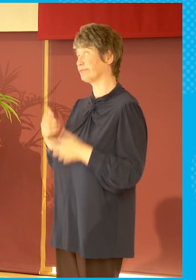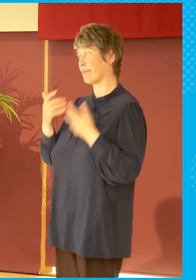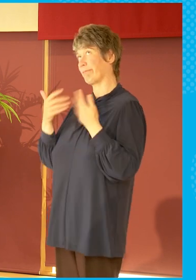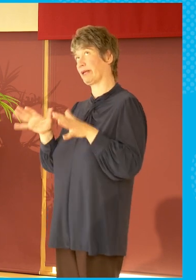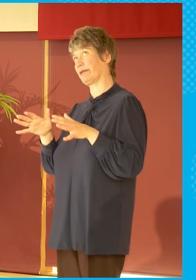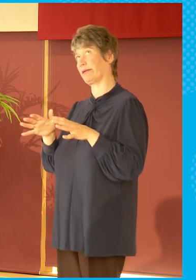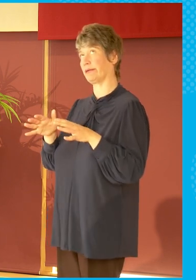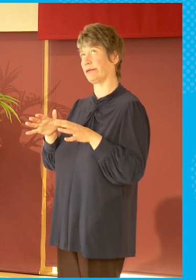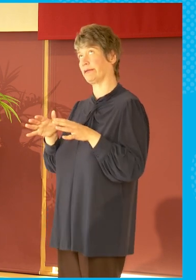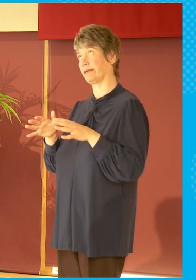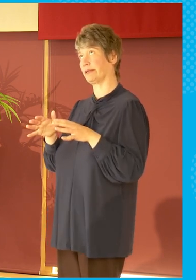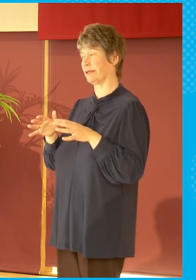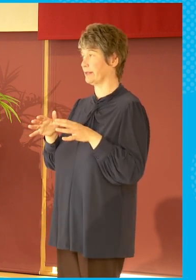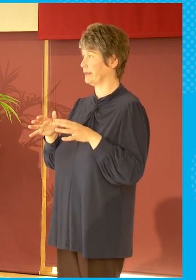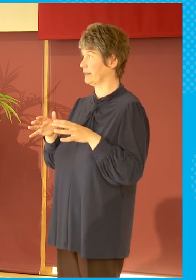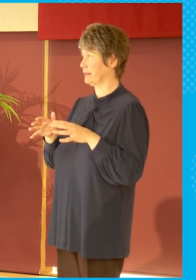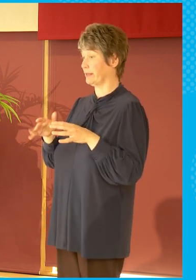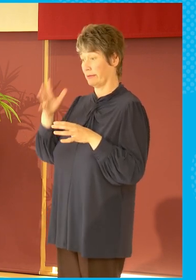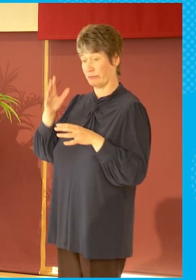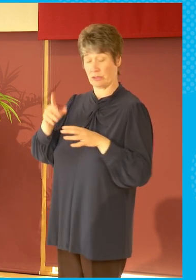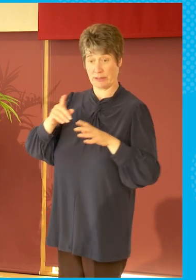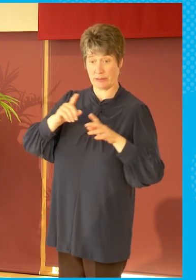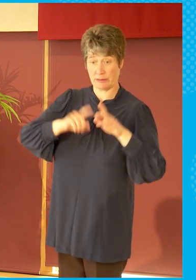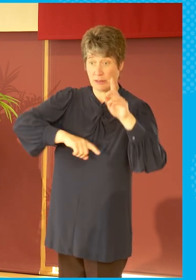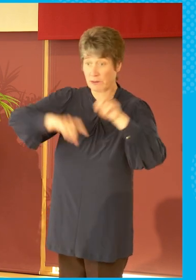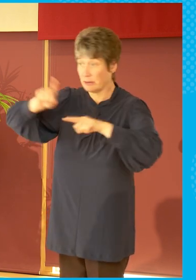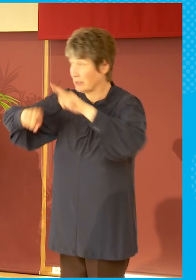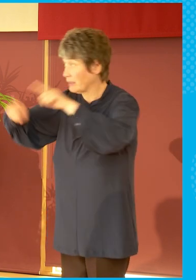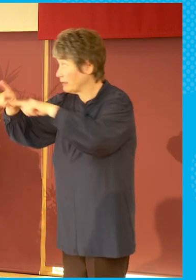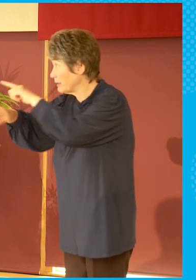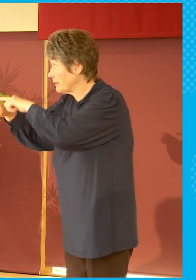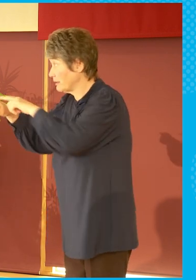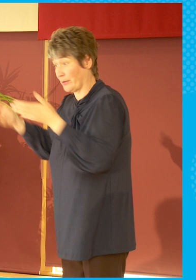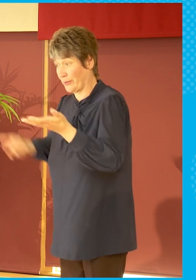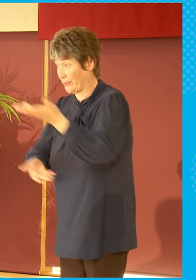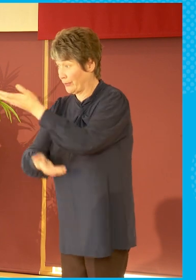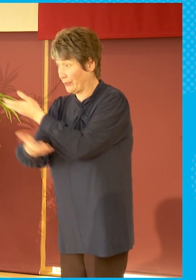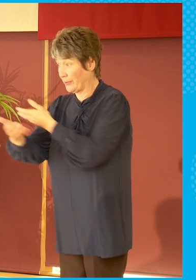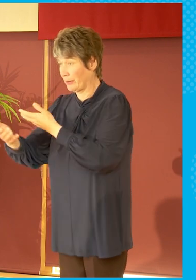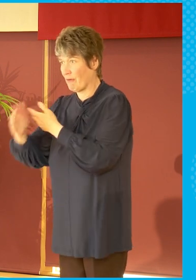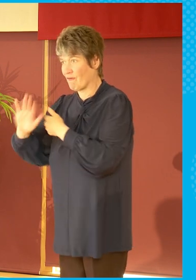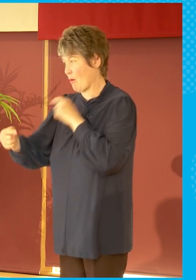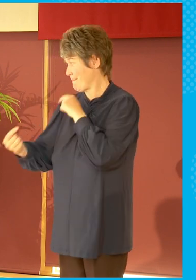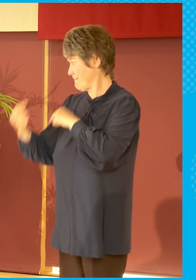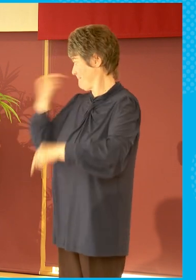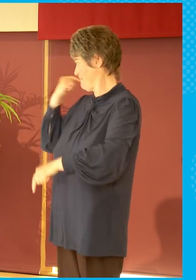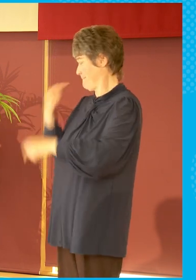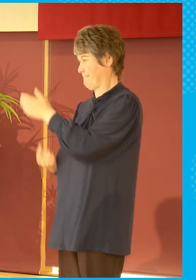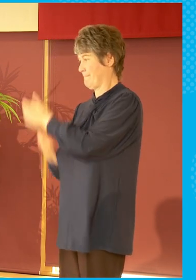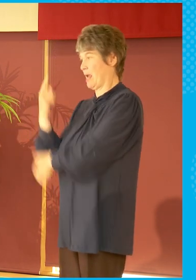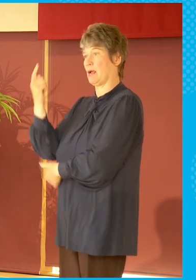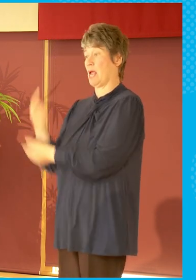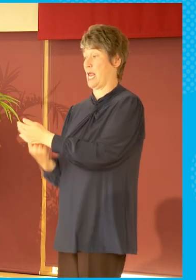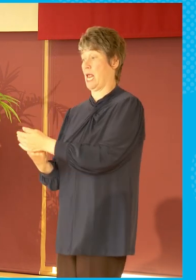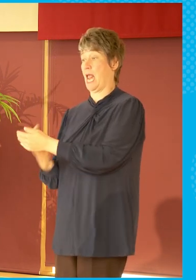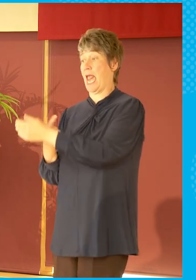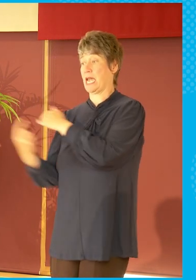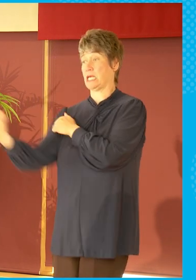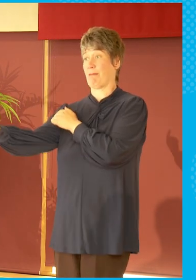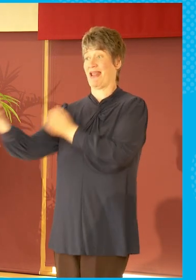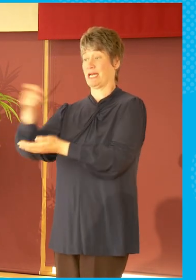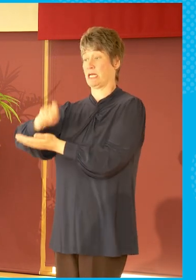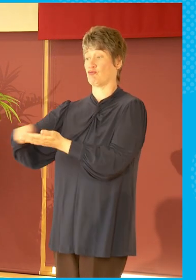pretty cross, diverse conversation, particularly since the independence referendum. You know, that's not changed. There's been